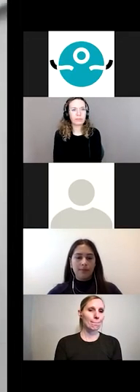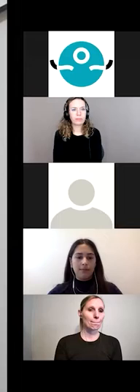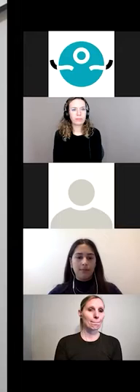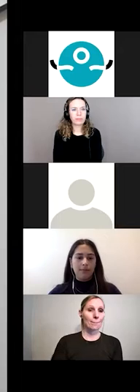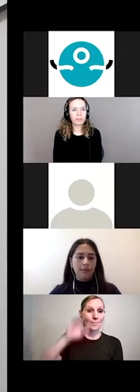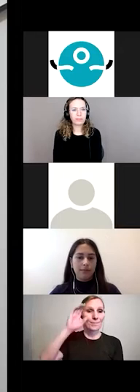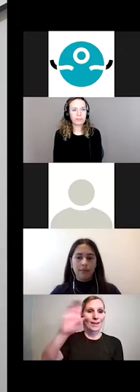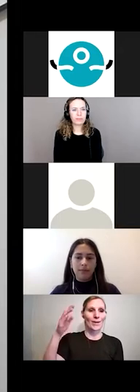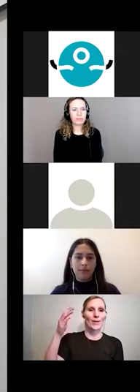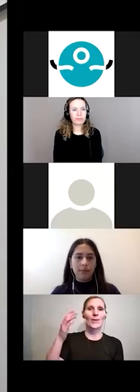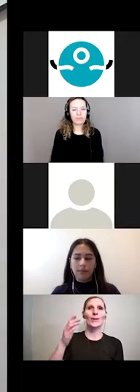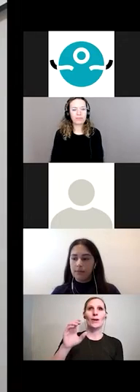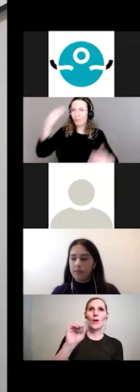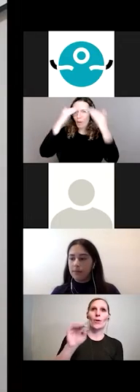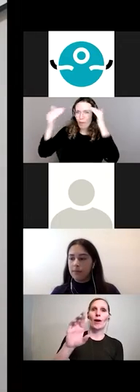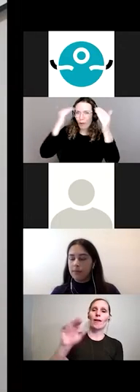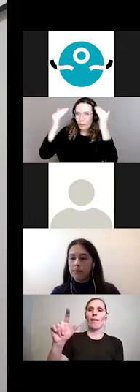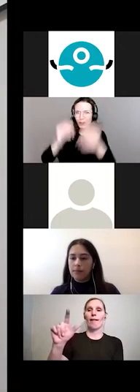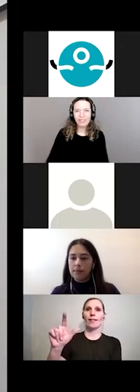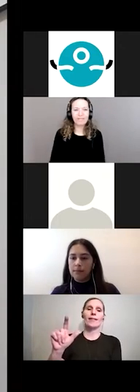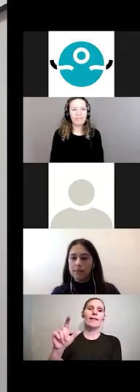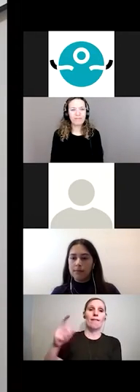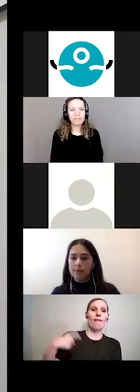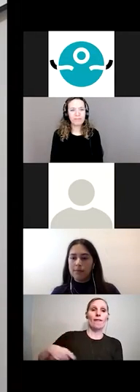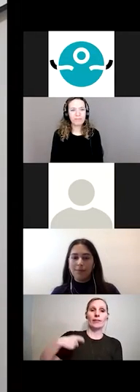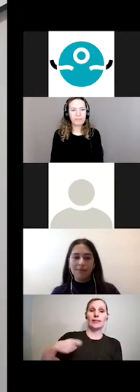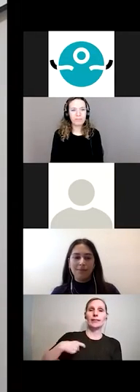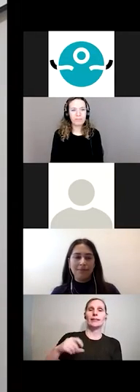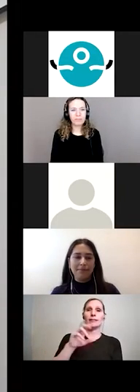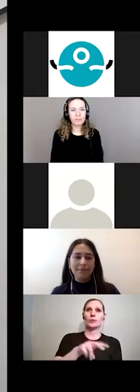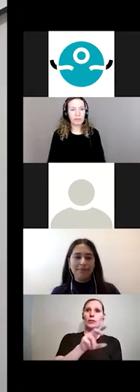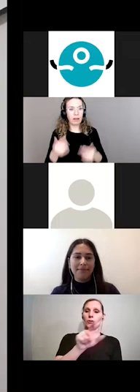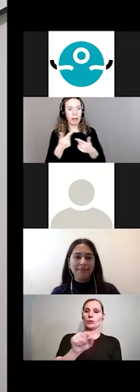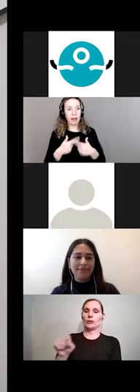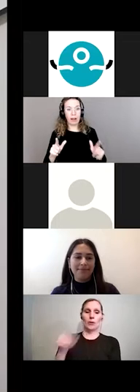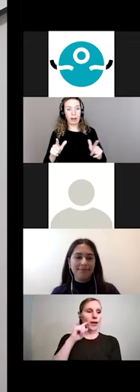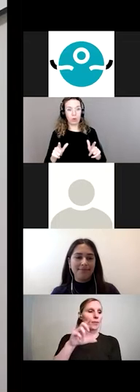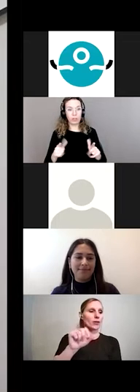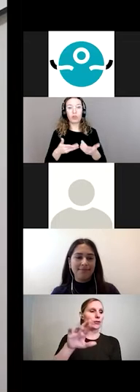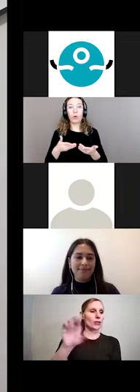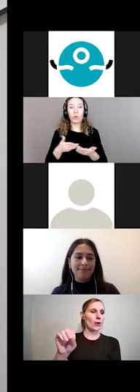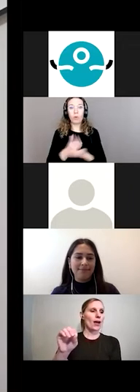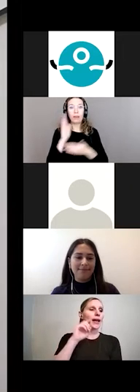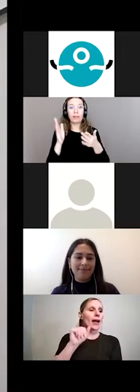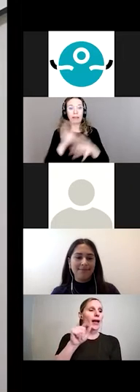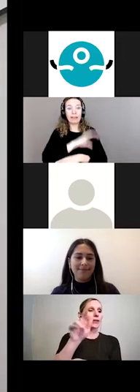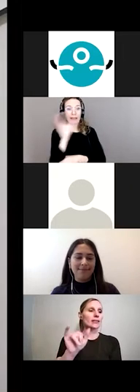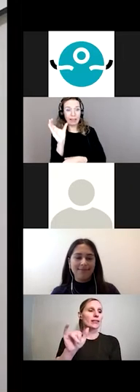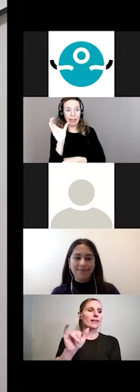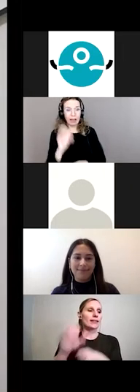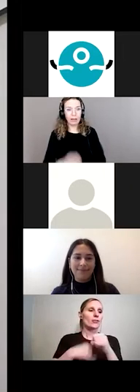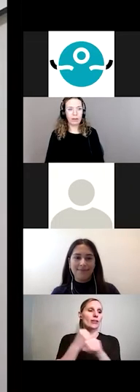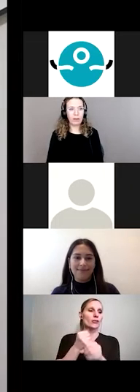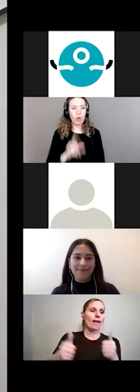Hello, our Language Rights Conference Canada 2022 attendees. My name is Lucio Bagniulo, and I'm Amnesty International's Head of Translation